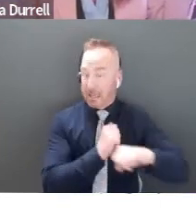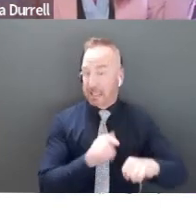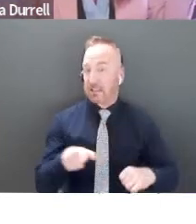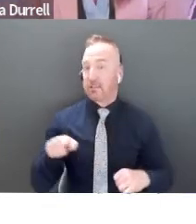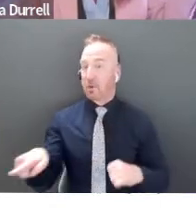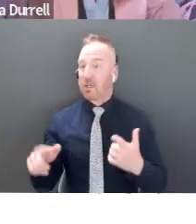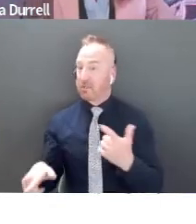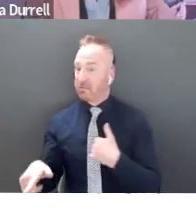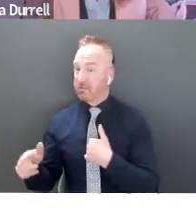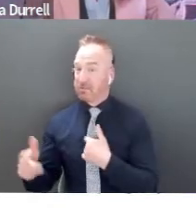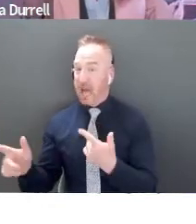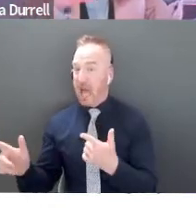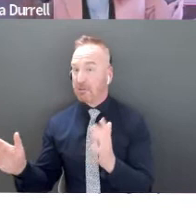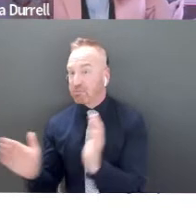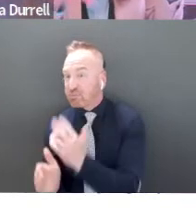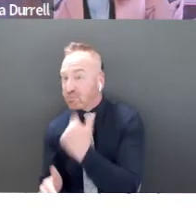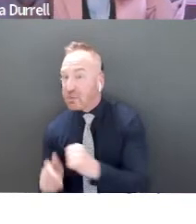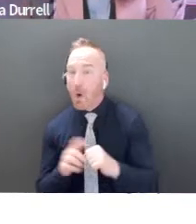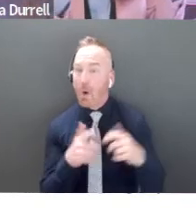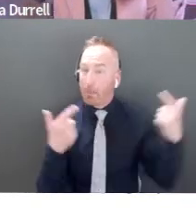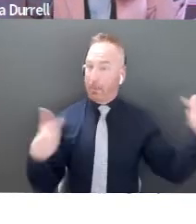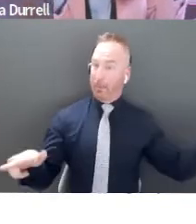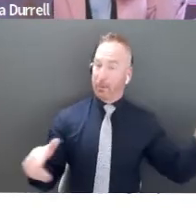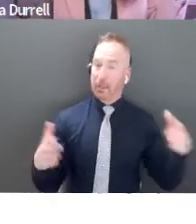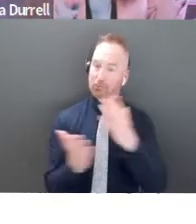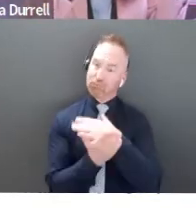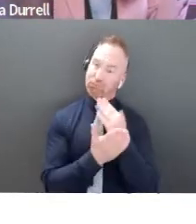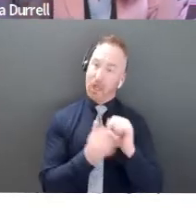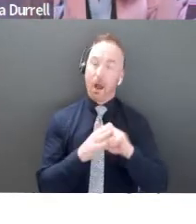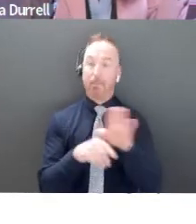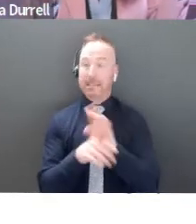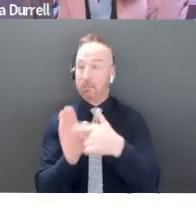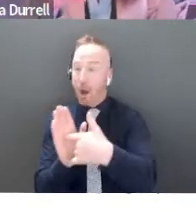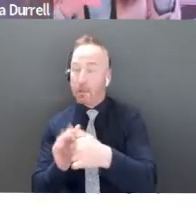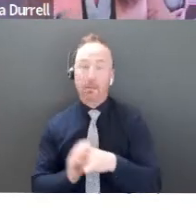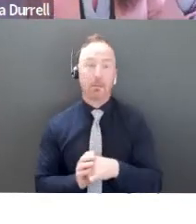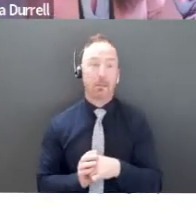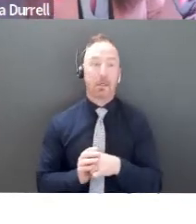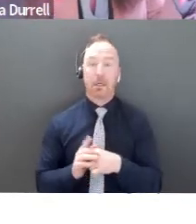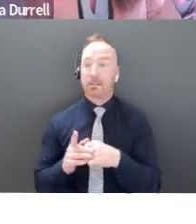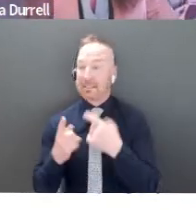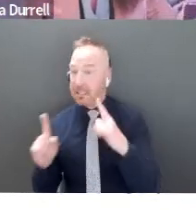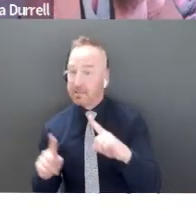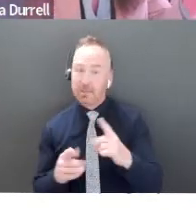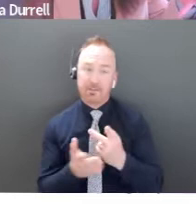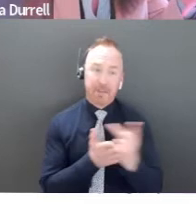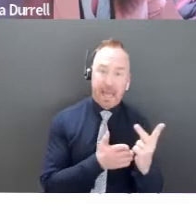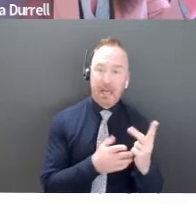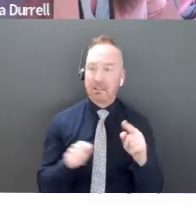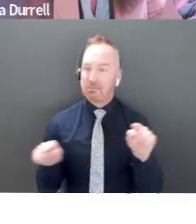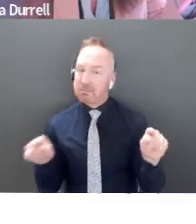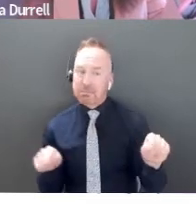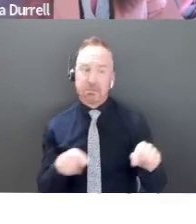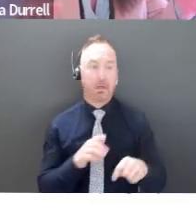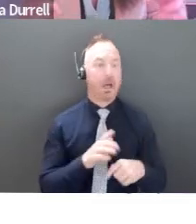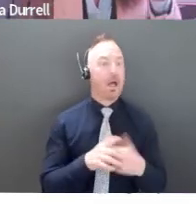big is our market? What's our business model? How are we going to, how, what is working? How, how does this work? Our go-to-market strategy, how we're going